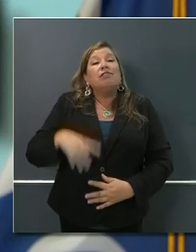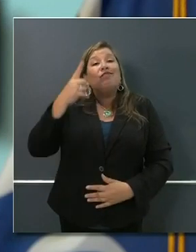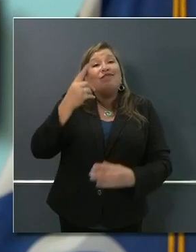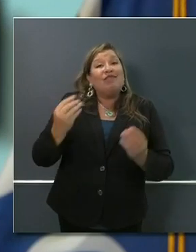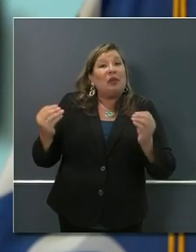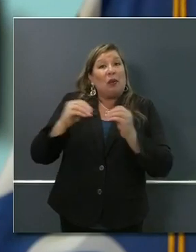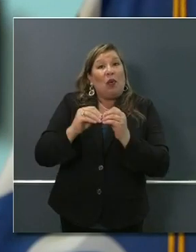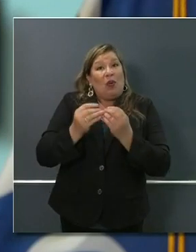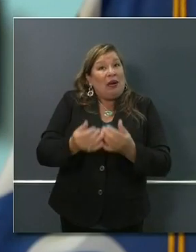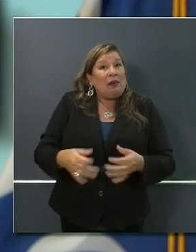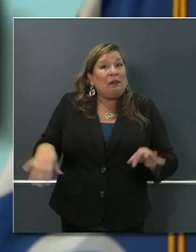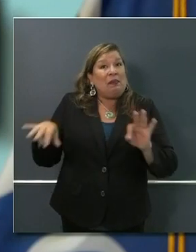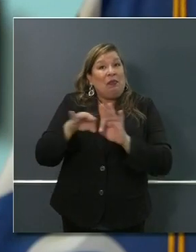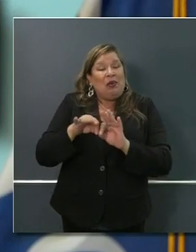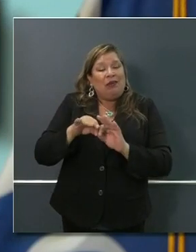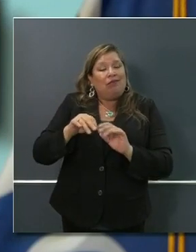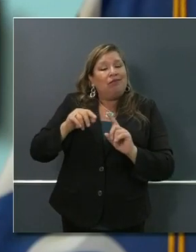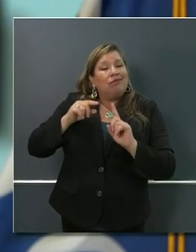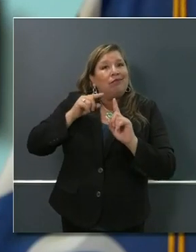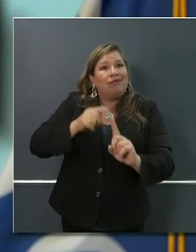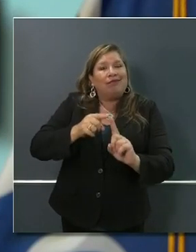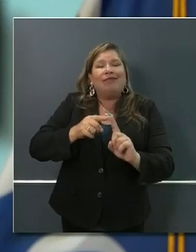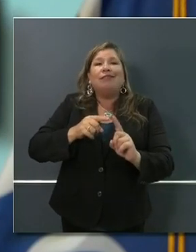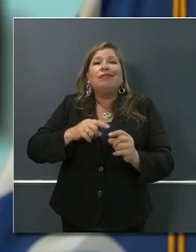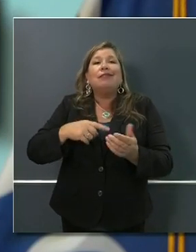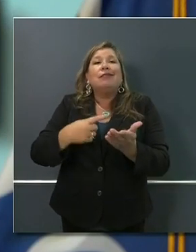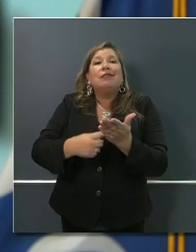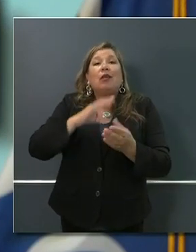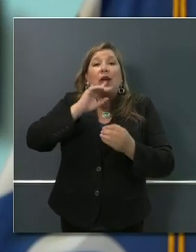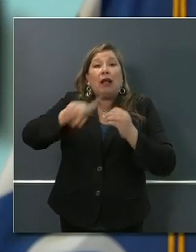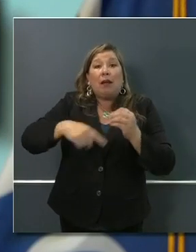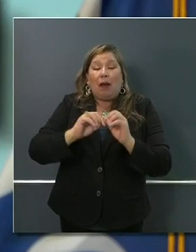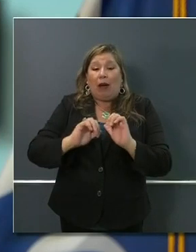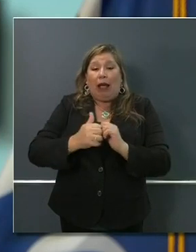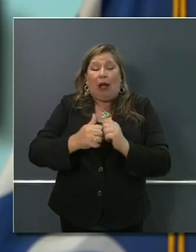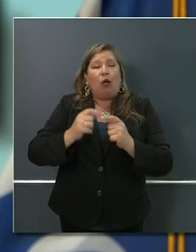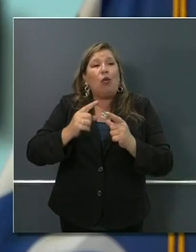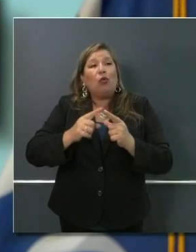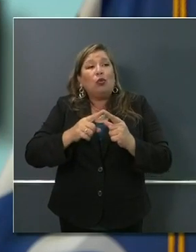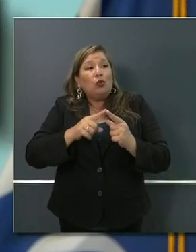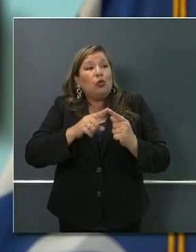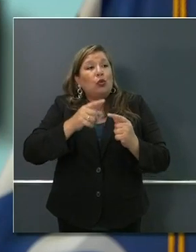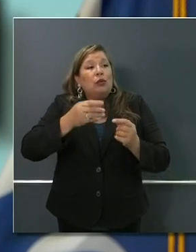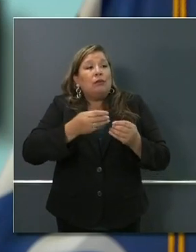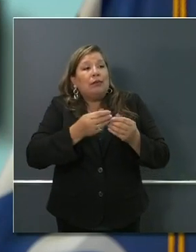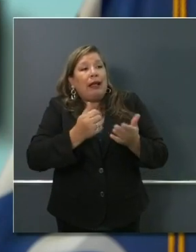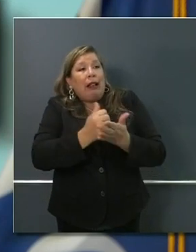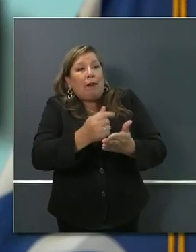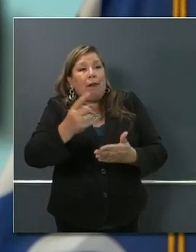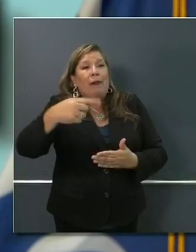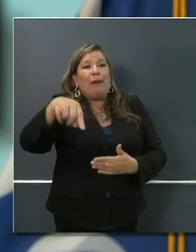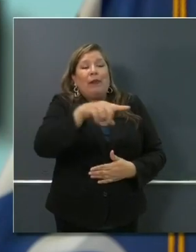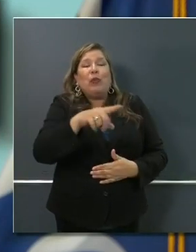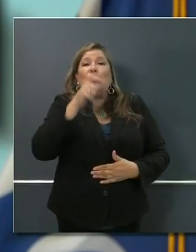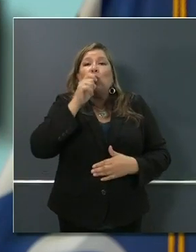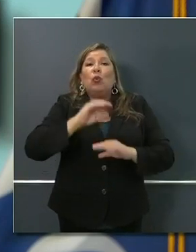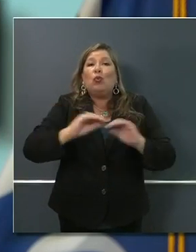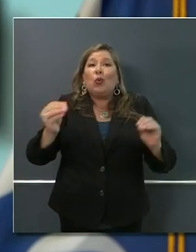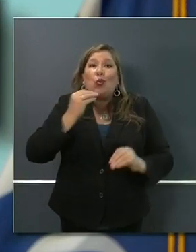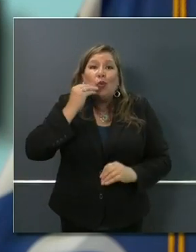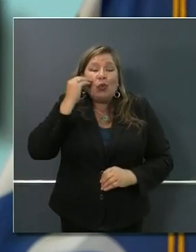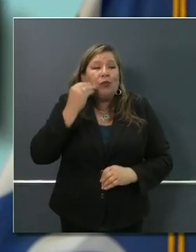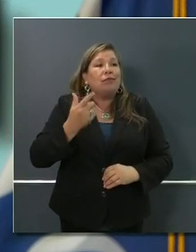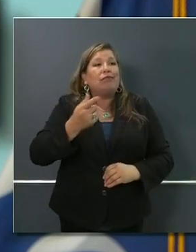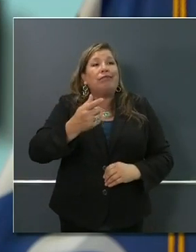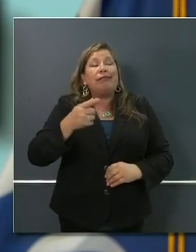in our efforts to provide homes for the homeless that are in congregate facilities that are otherwise